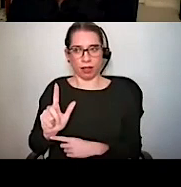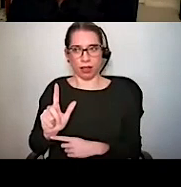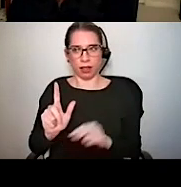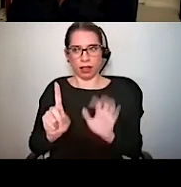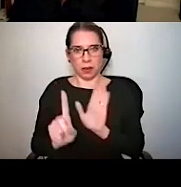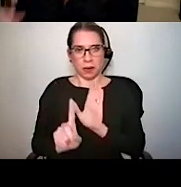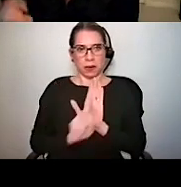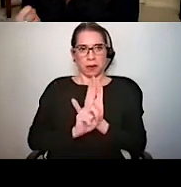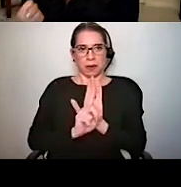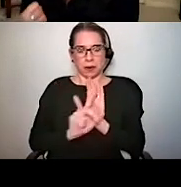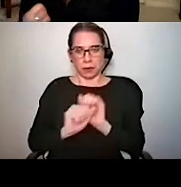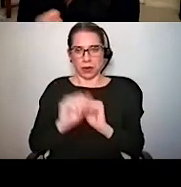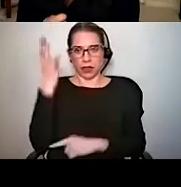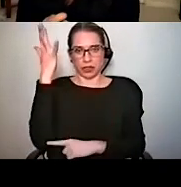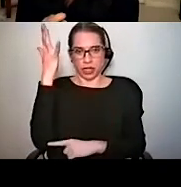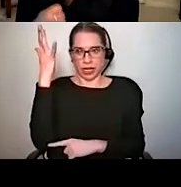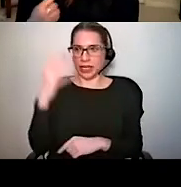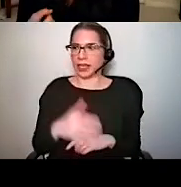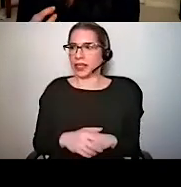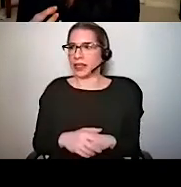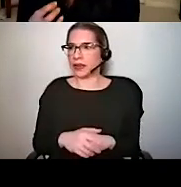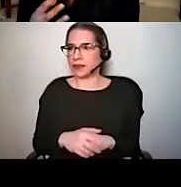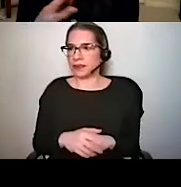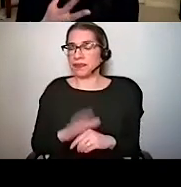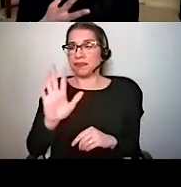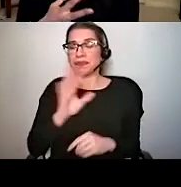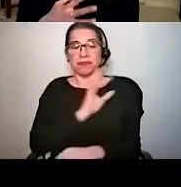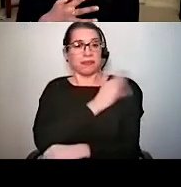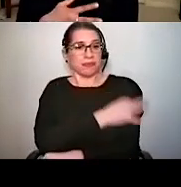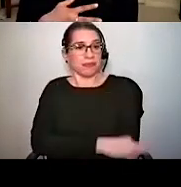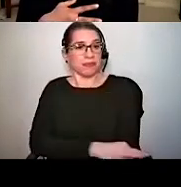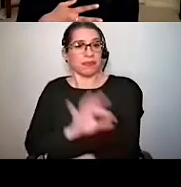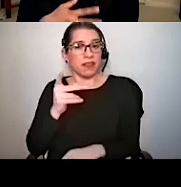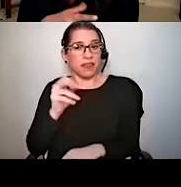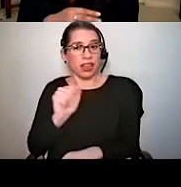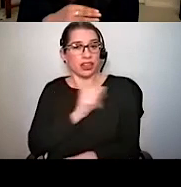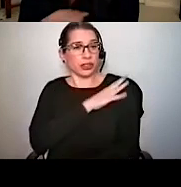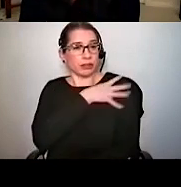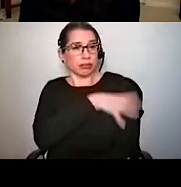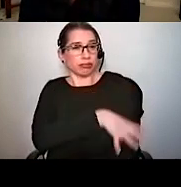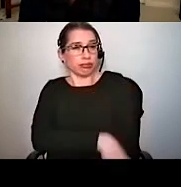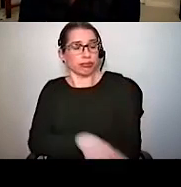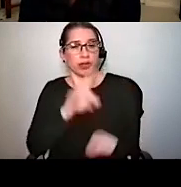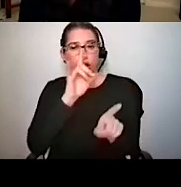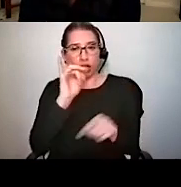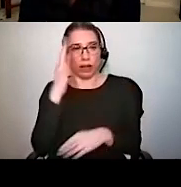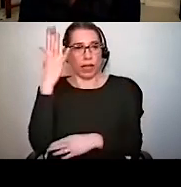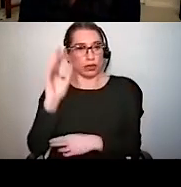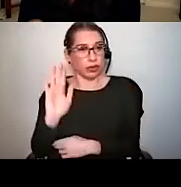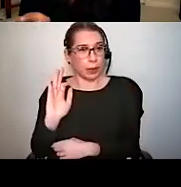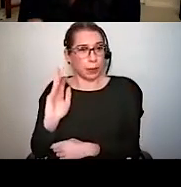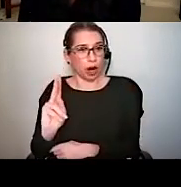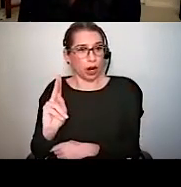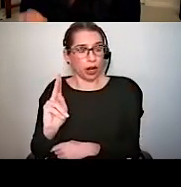a tree trunk. The dappling of her feathers imitates the rough texture of the tree bark and in the absence of a stiff breeze,